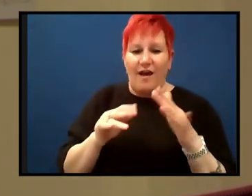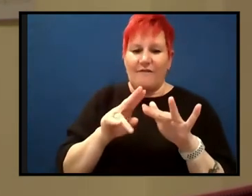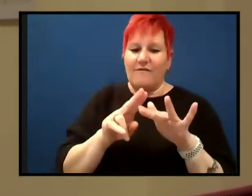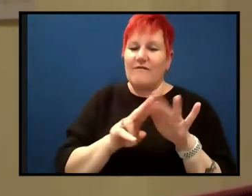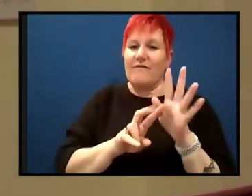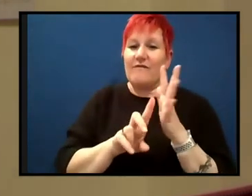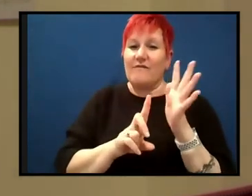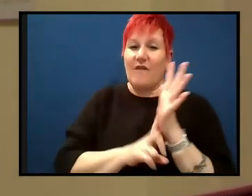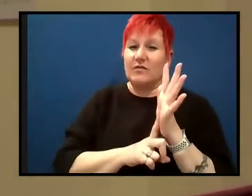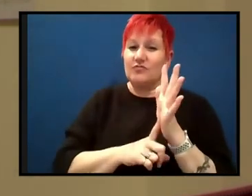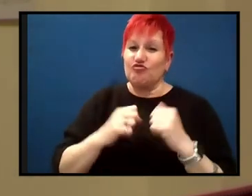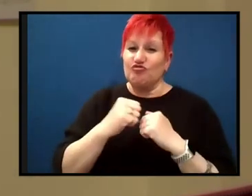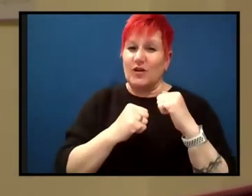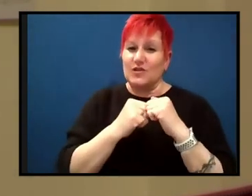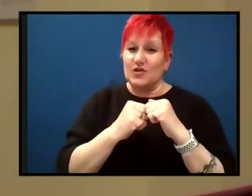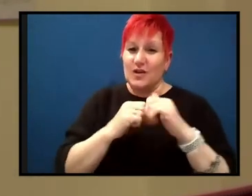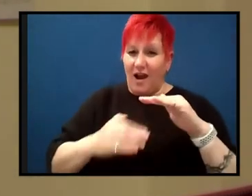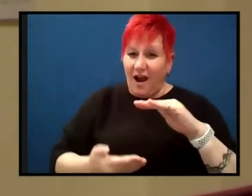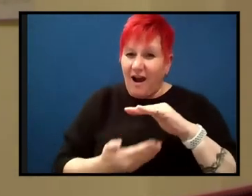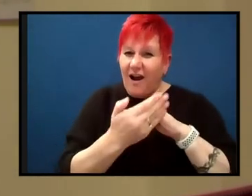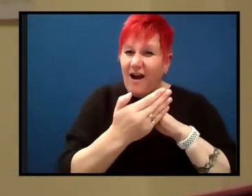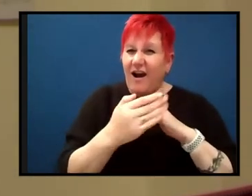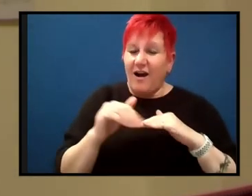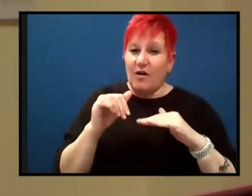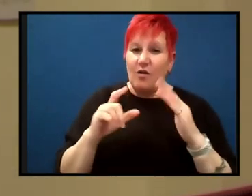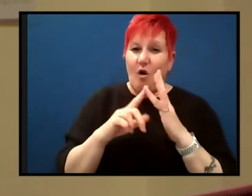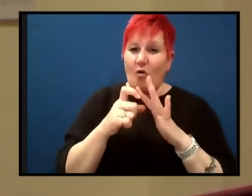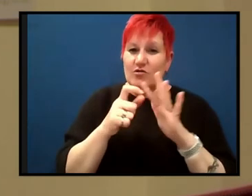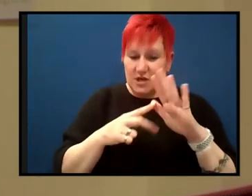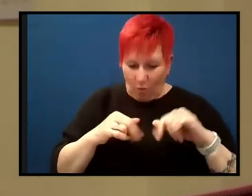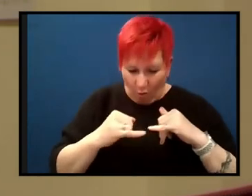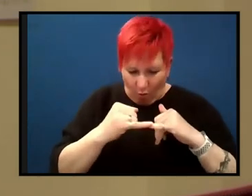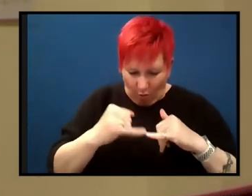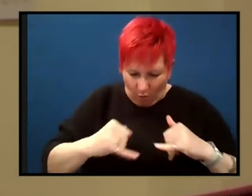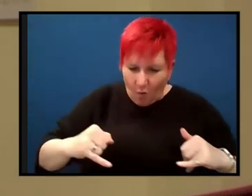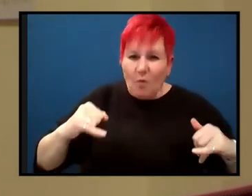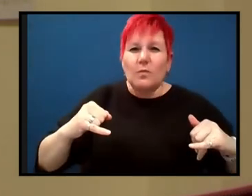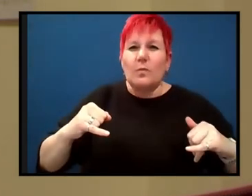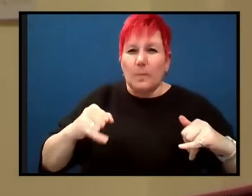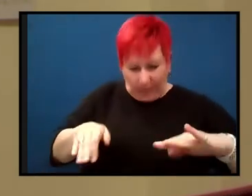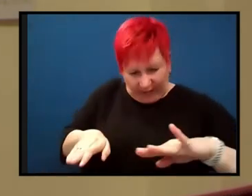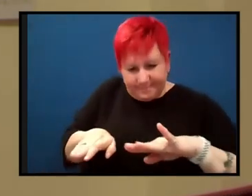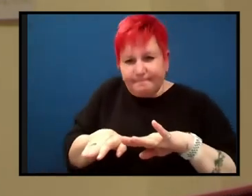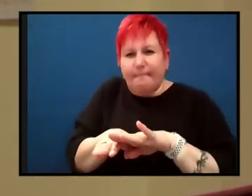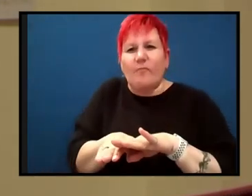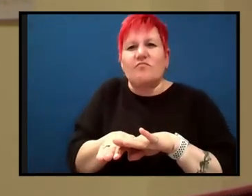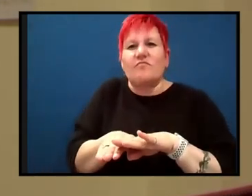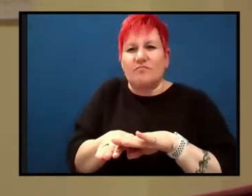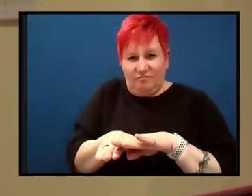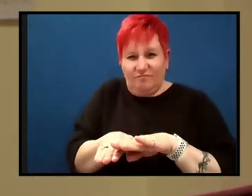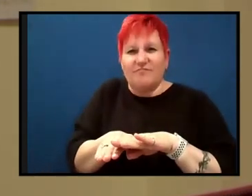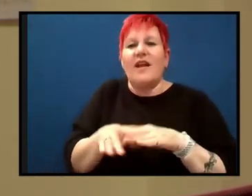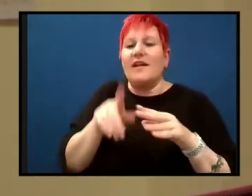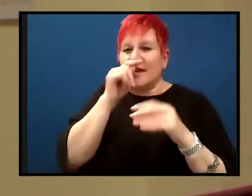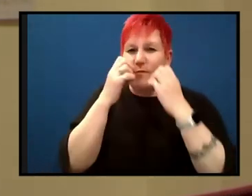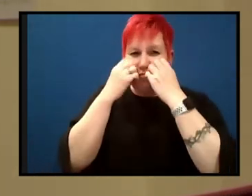joining points. So we are, we are able to prove, um, very convincingly what they were. And then once we know how